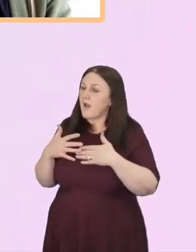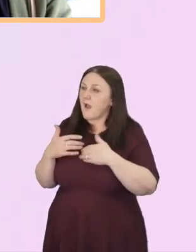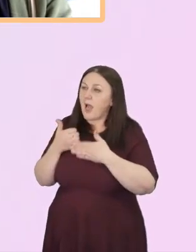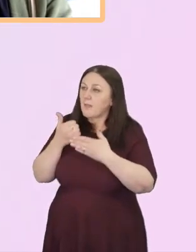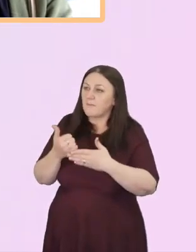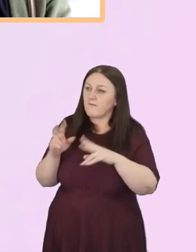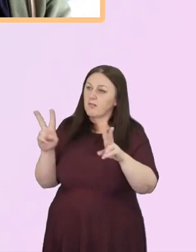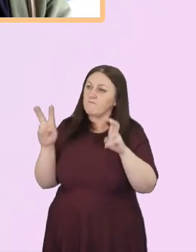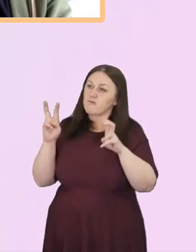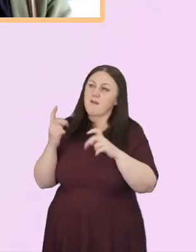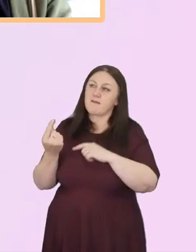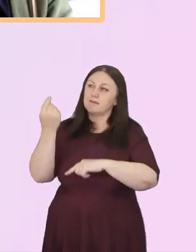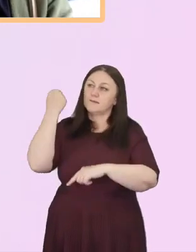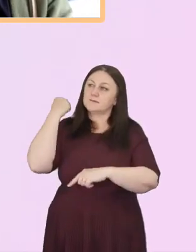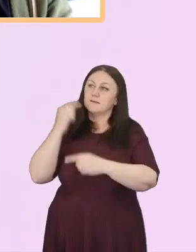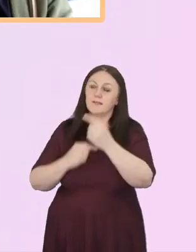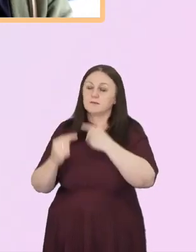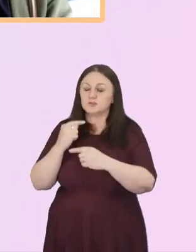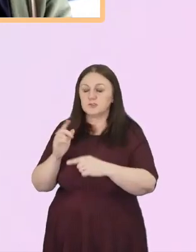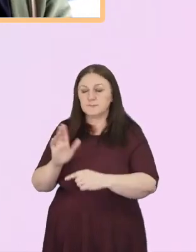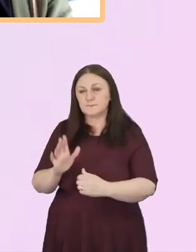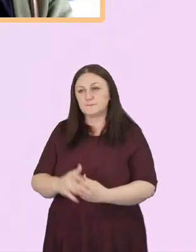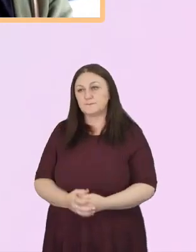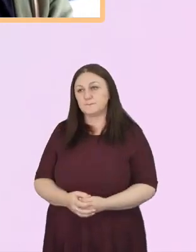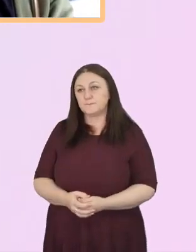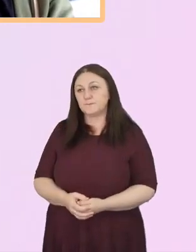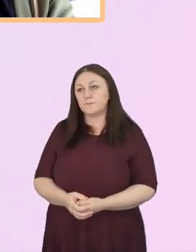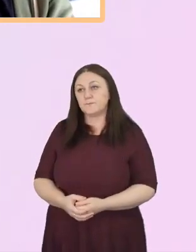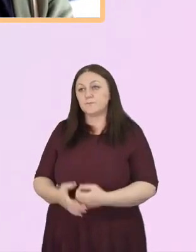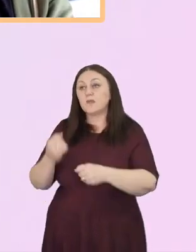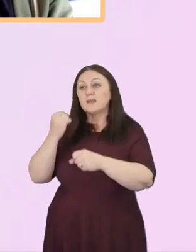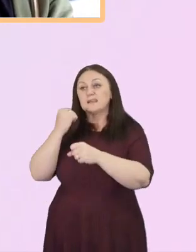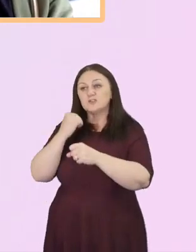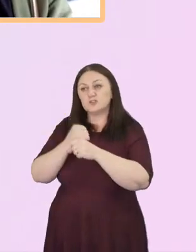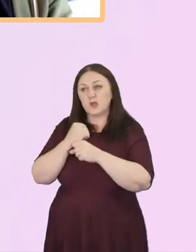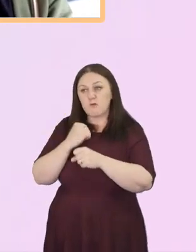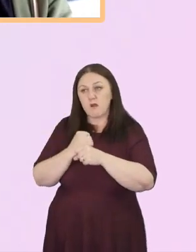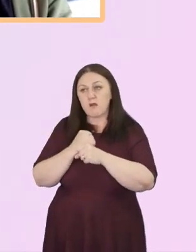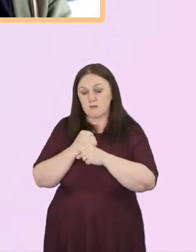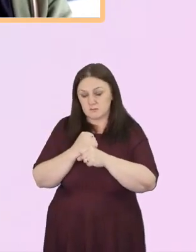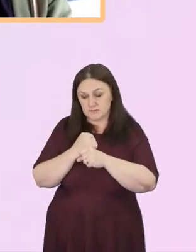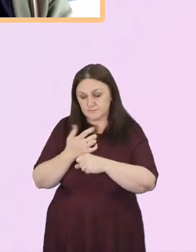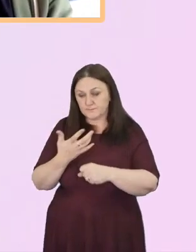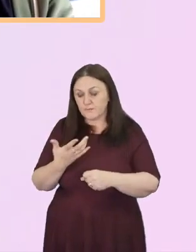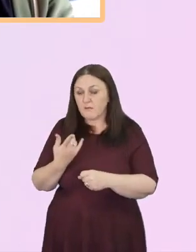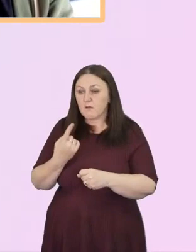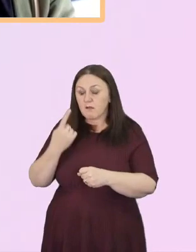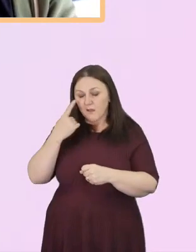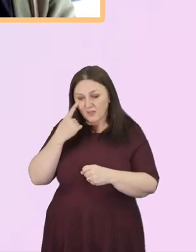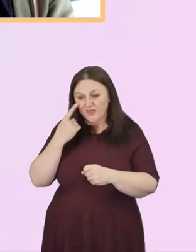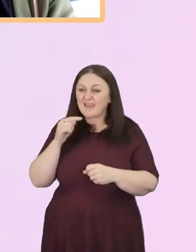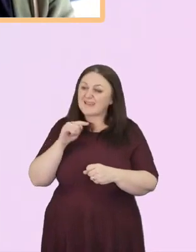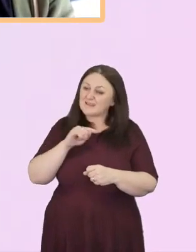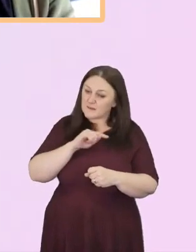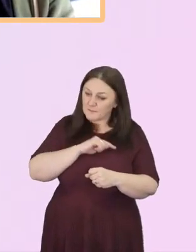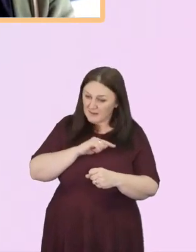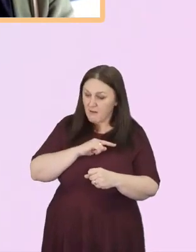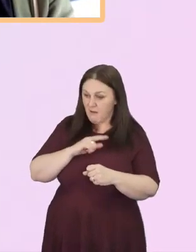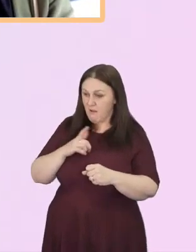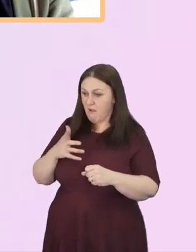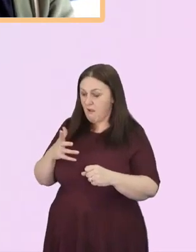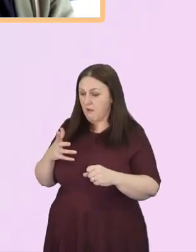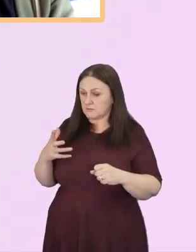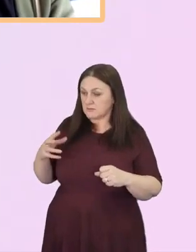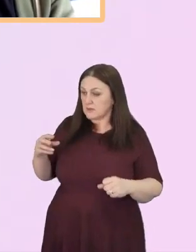Yeah. Okay, so go on, Gerard. Briefly, yeah, the fact that it came up at the time, I think, is a thing that it felt a very pointed